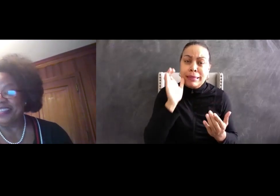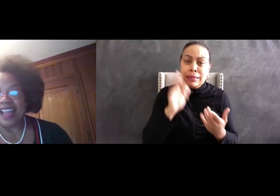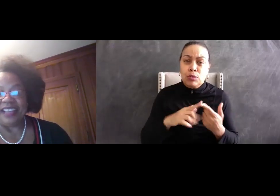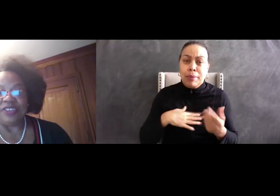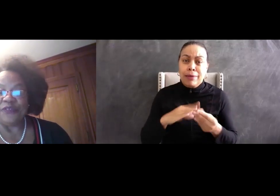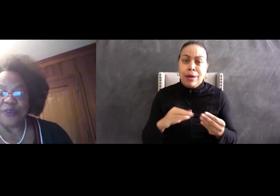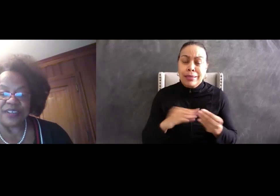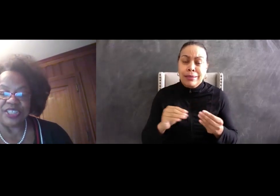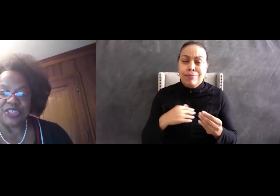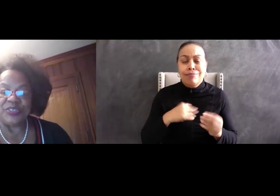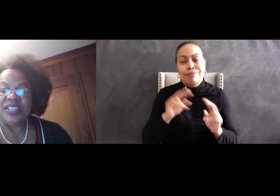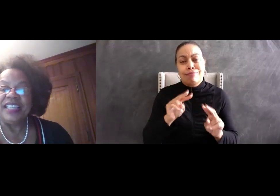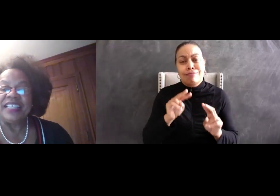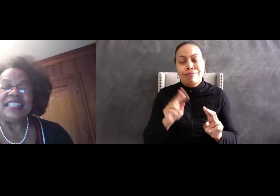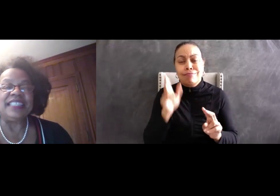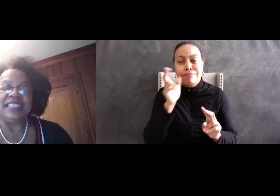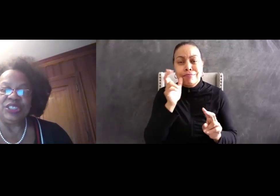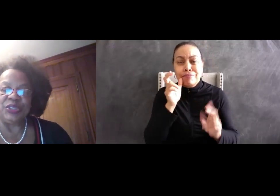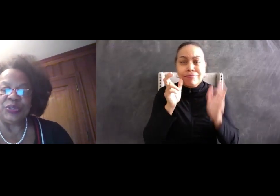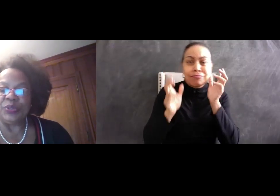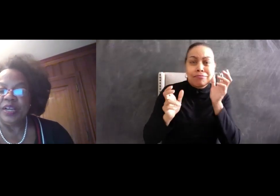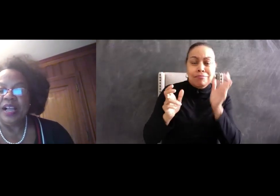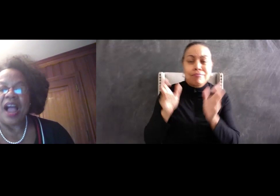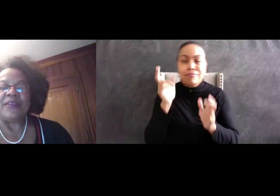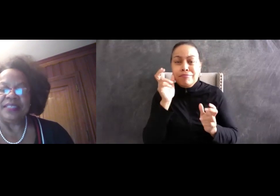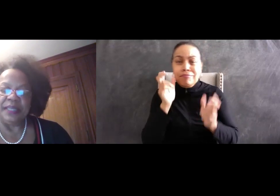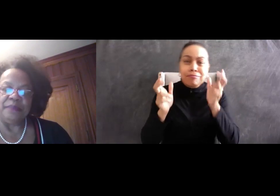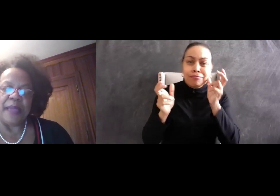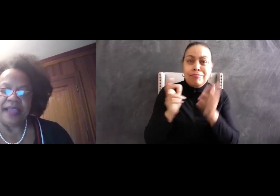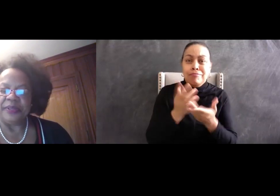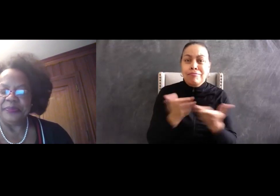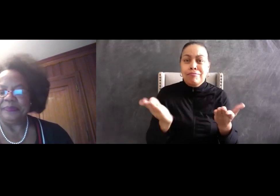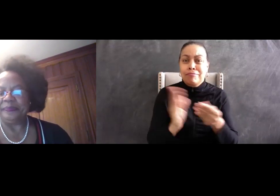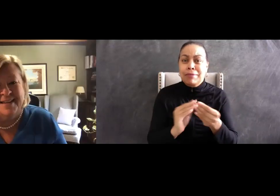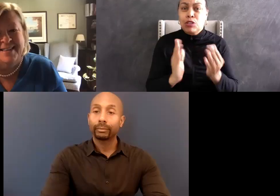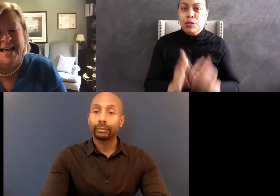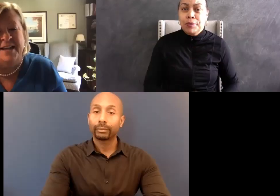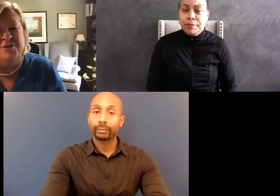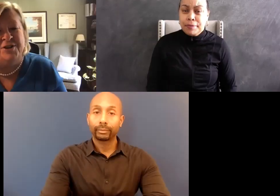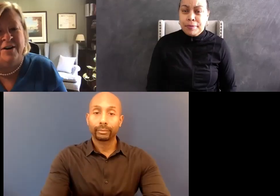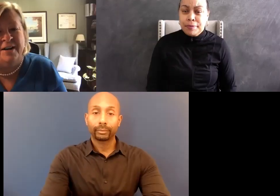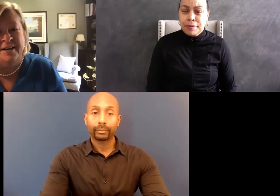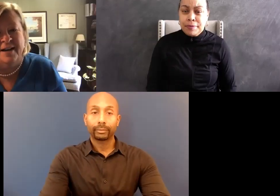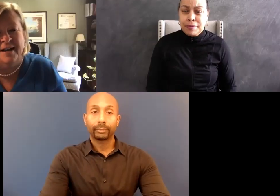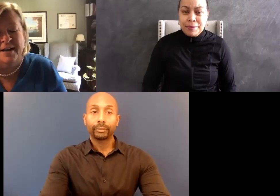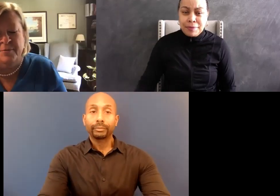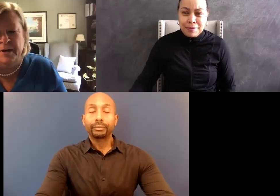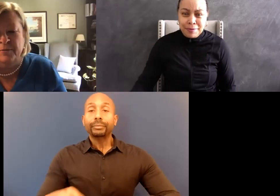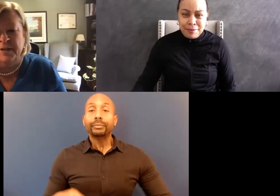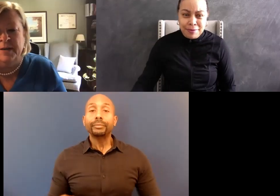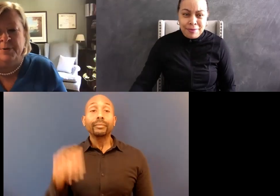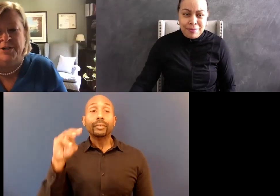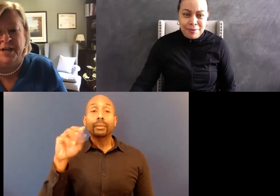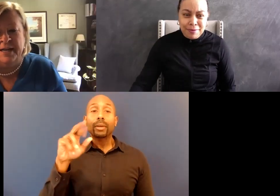much and I look forward to listening to our esteemed panel. Thank you, Sharon. Thank